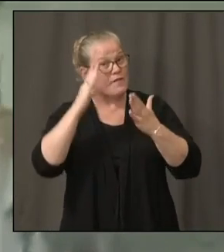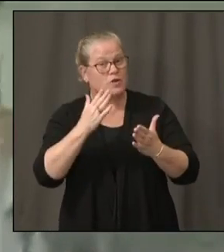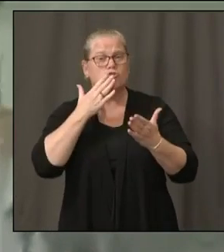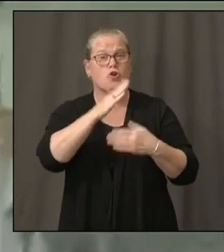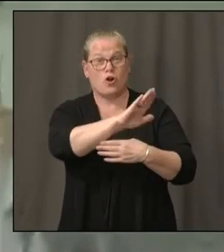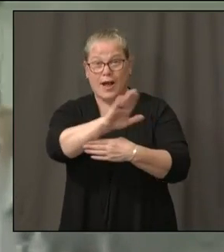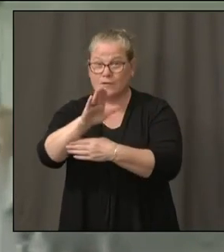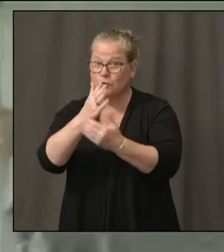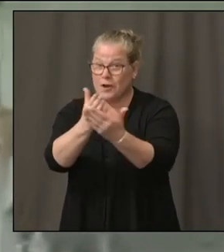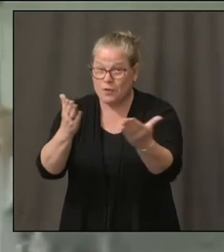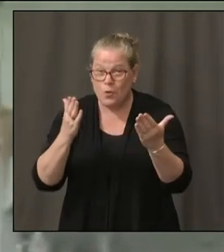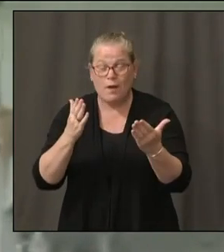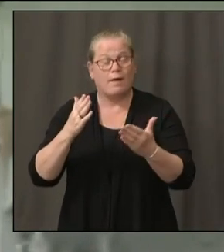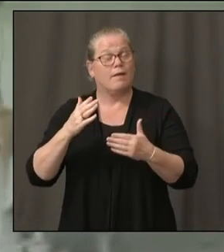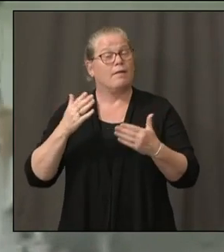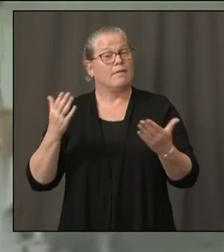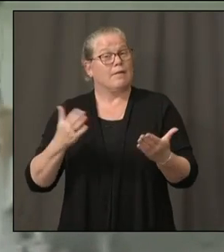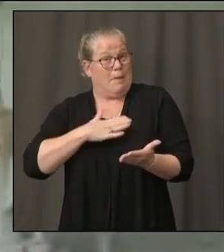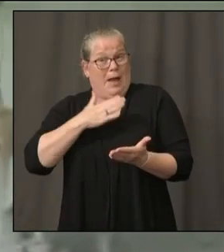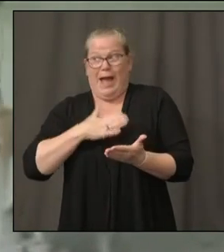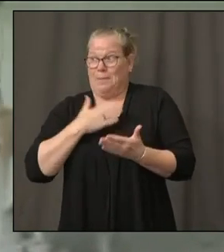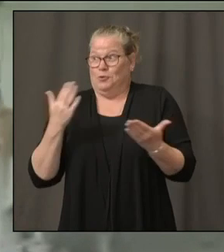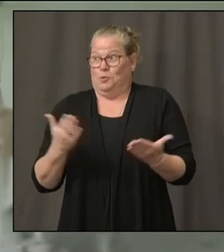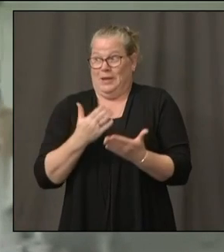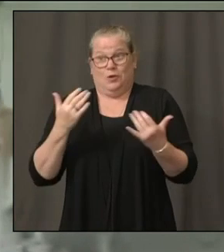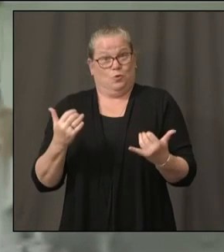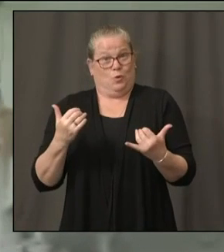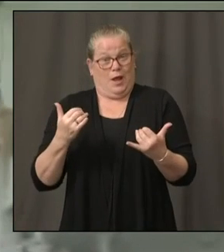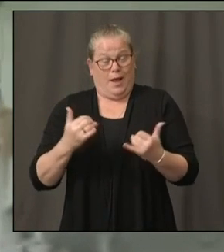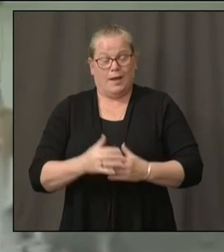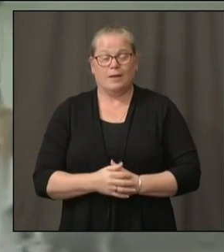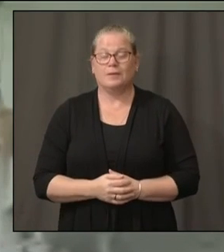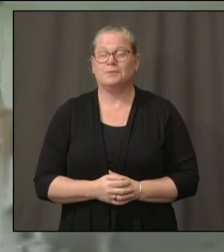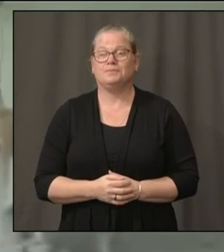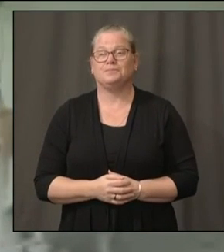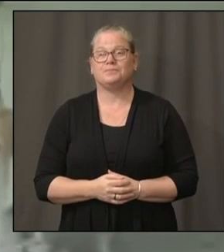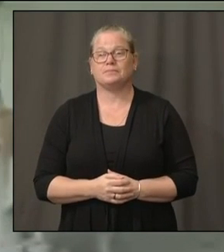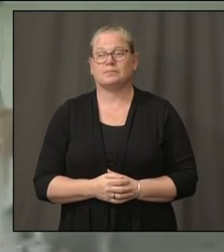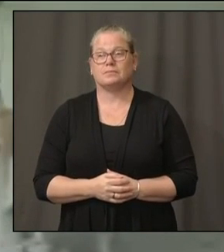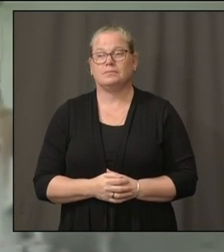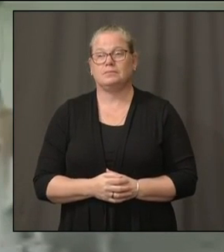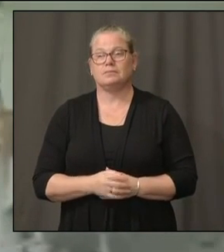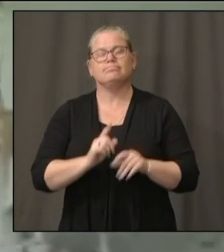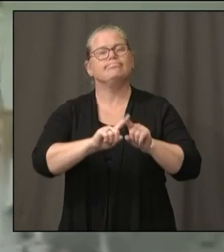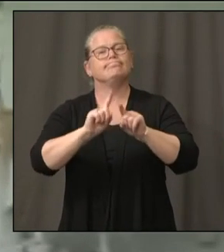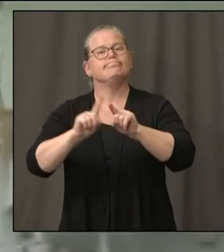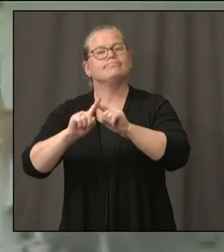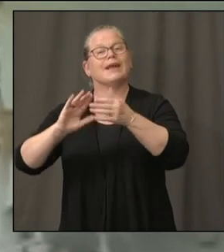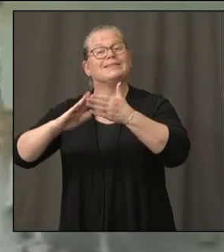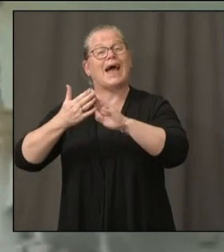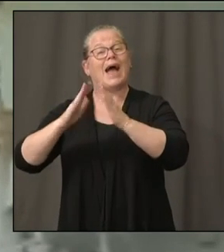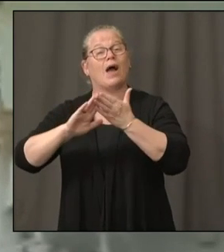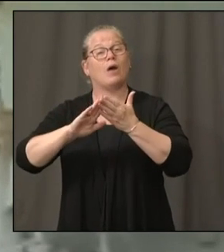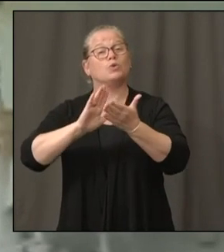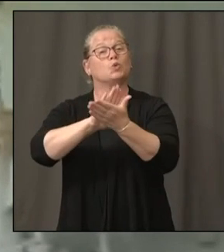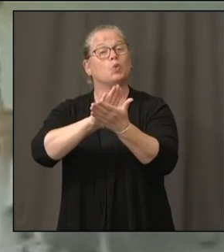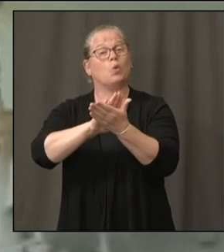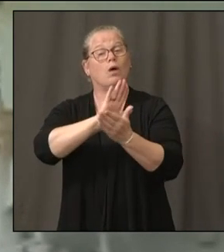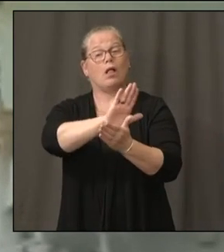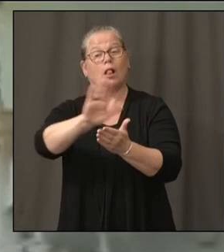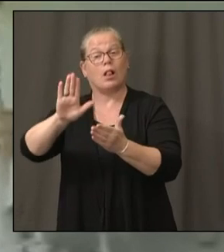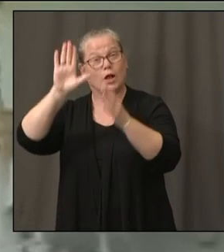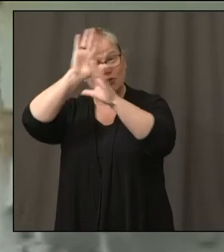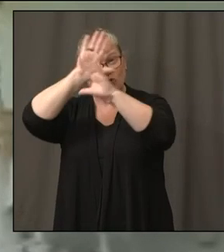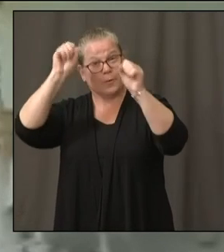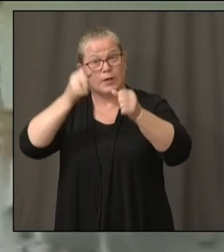very pleased to be here today. I work hand-in-hand with the superintendents. I probably